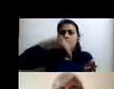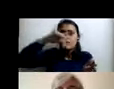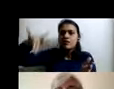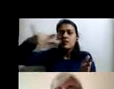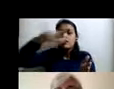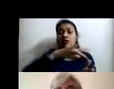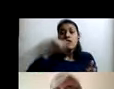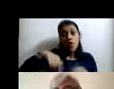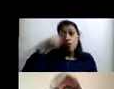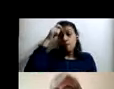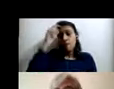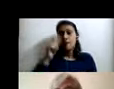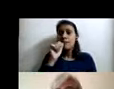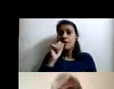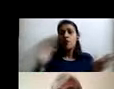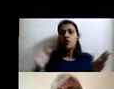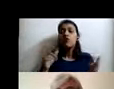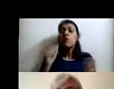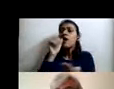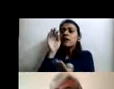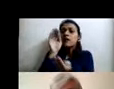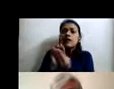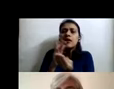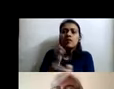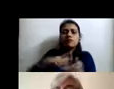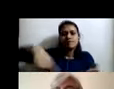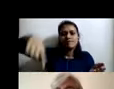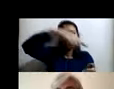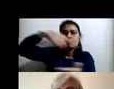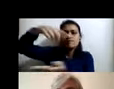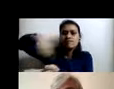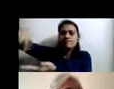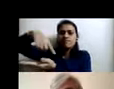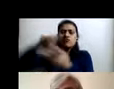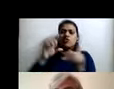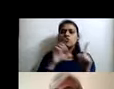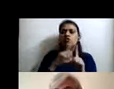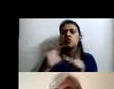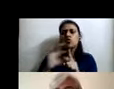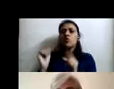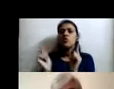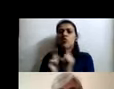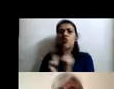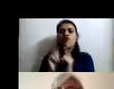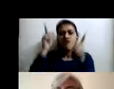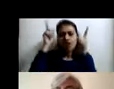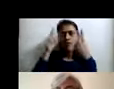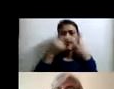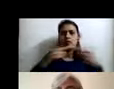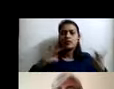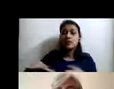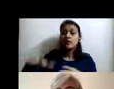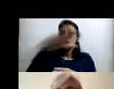So we basically started creating a little mini habitat, undisturbed habitat for wildlife because a lot of the wildlife in this area